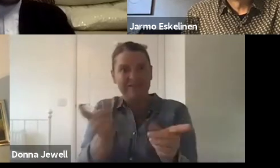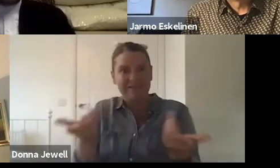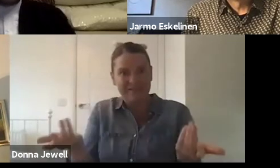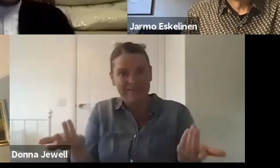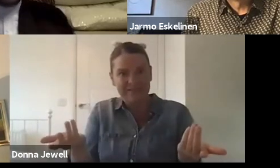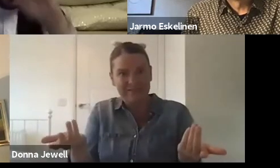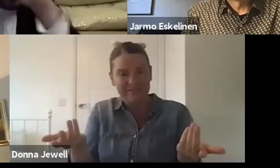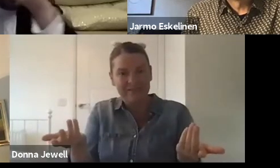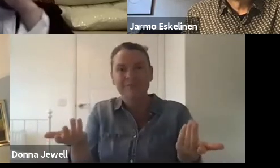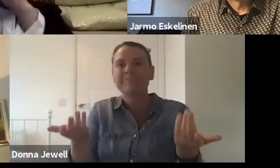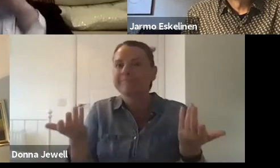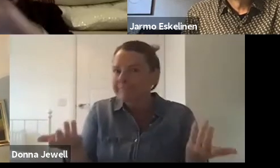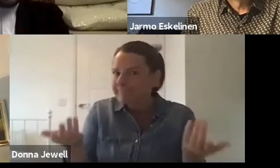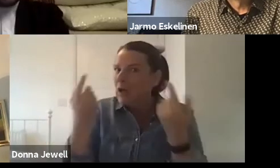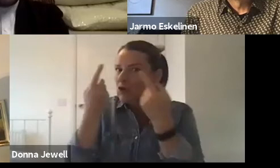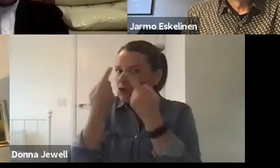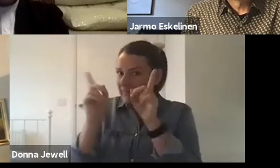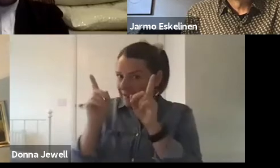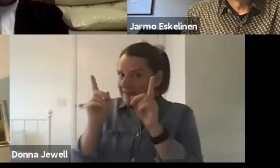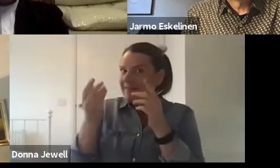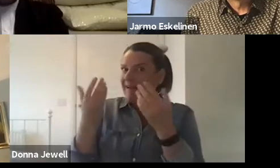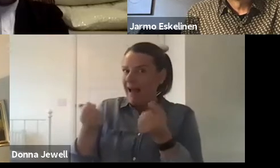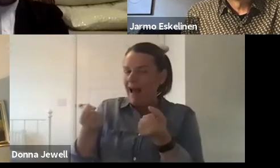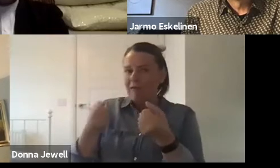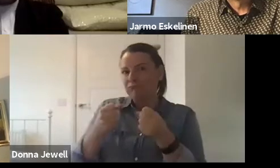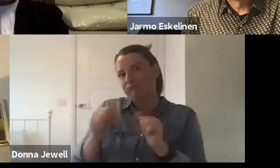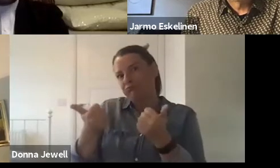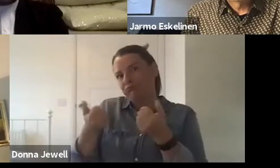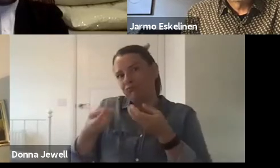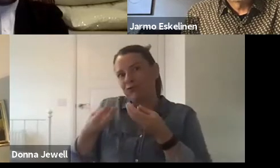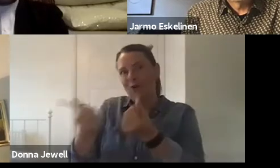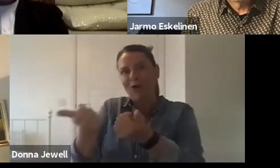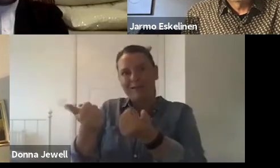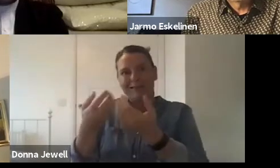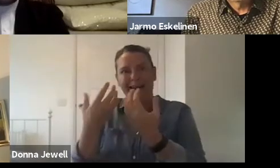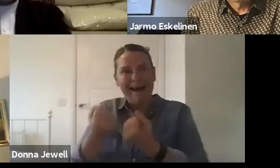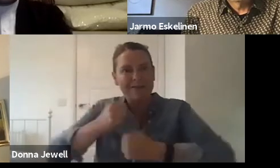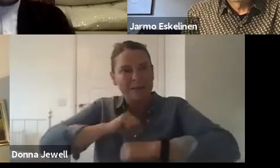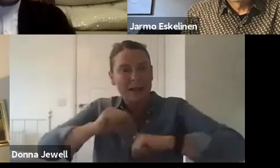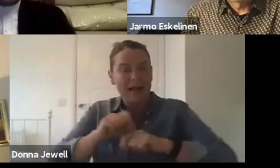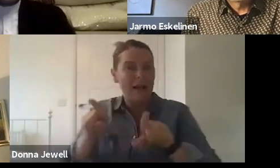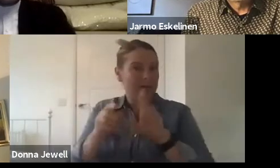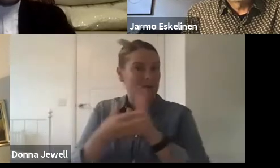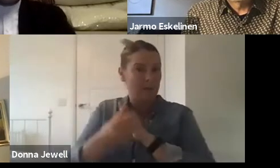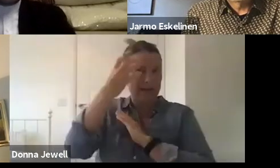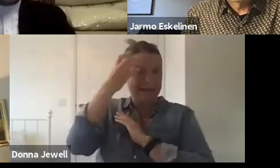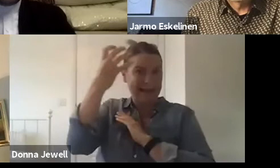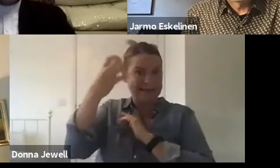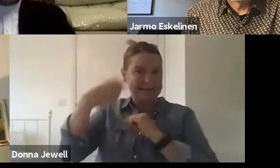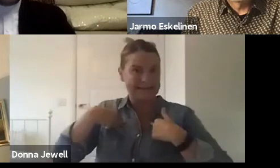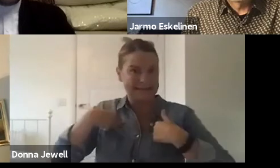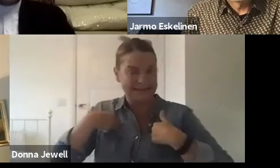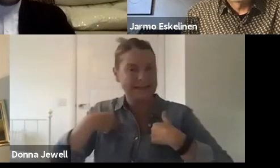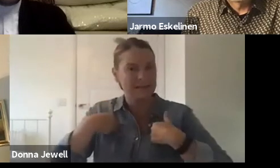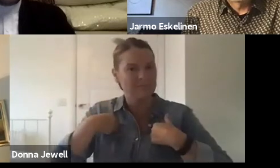universities often have a lot of resources in terms of space. So I know at King's, for example, they're able to make really like